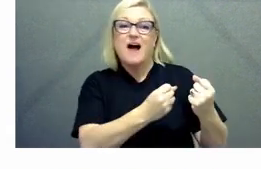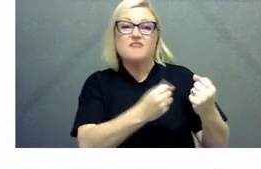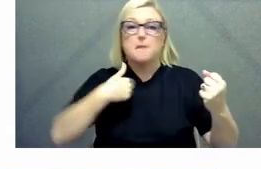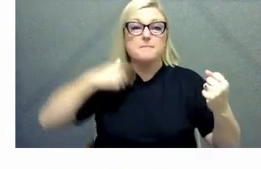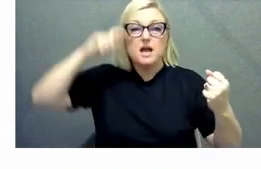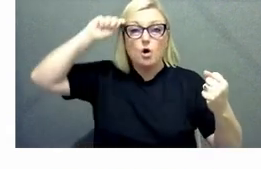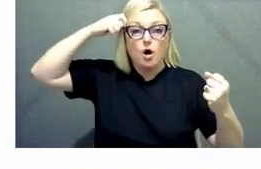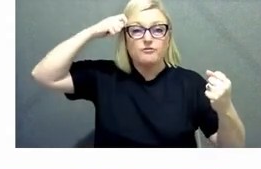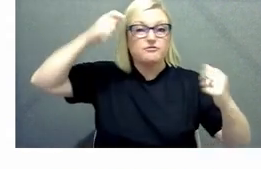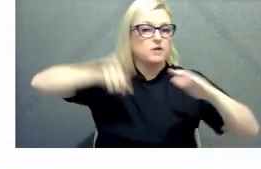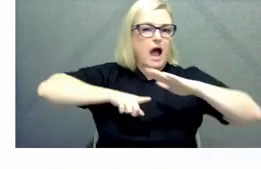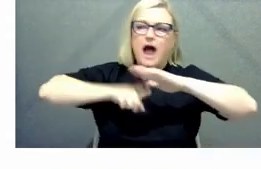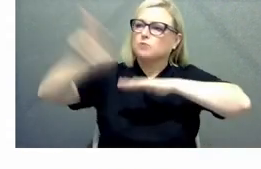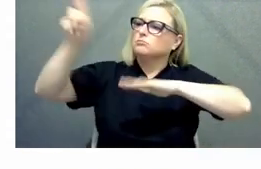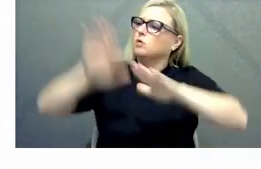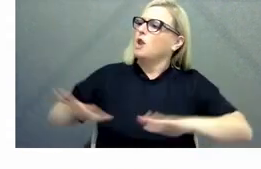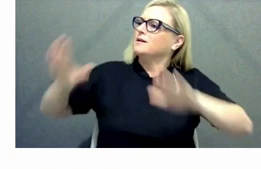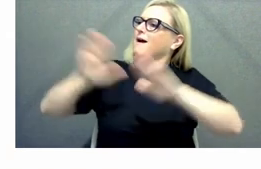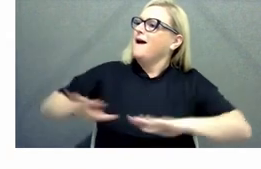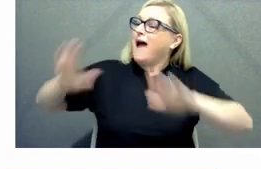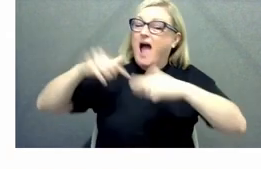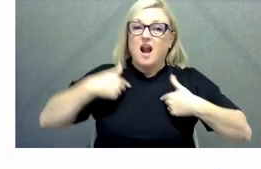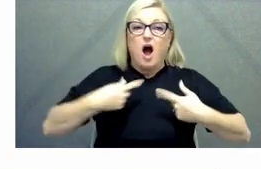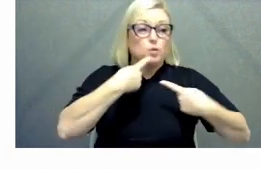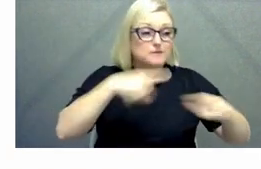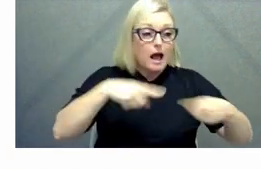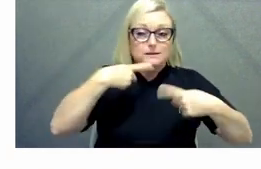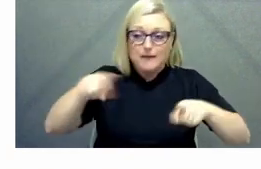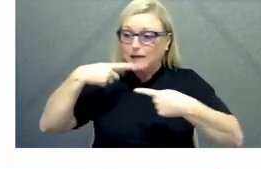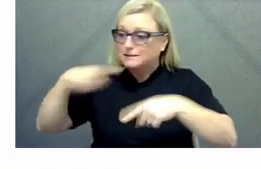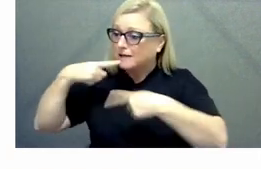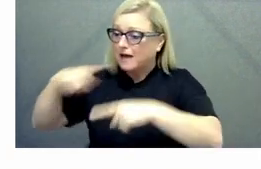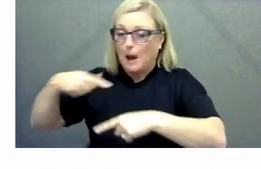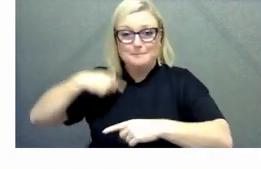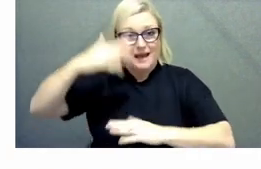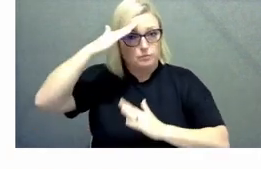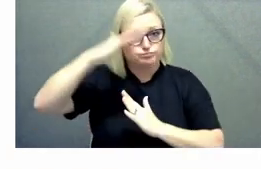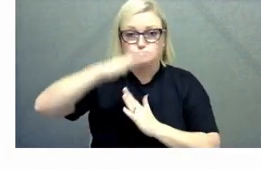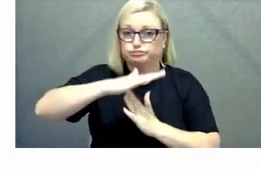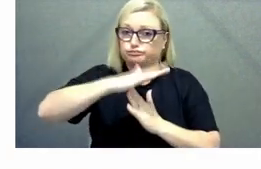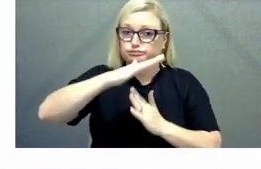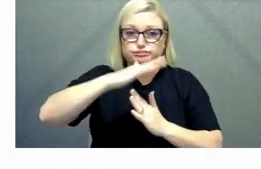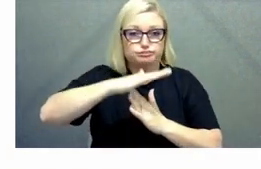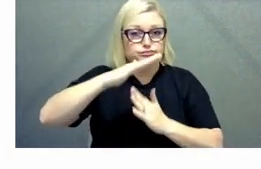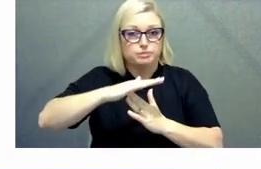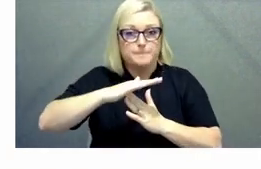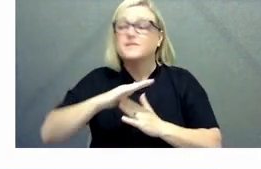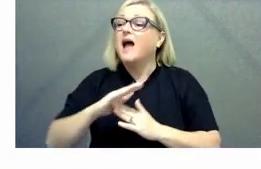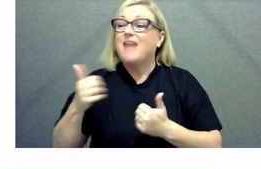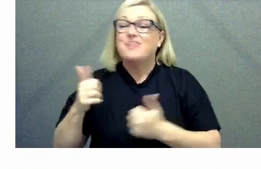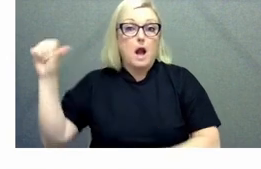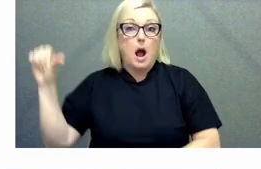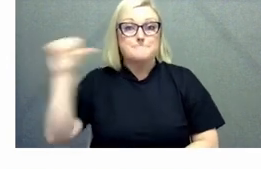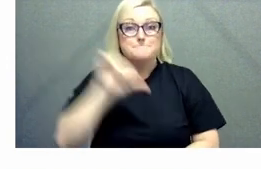holidays and i told everyone my holidays are coming up i am off um on a crazy adventure and now i'm back and i thanked everyone